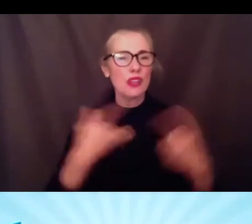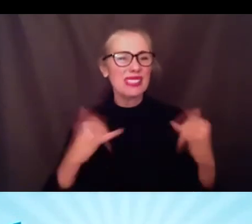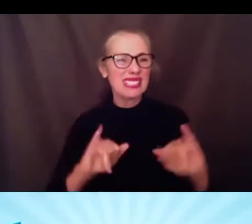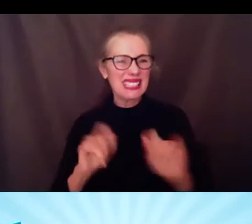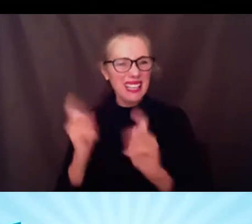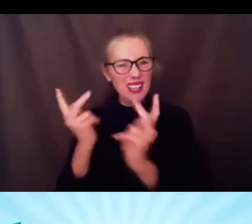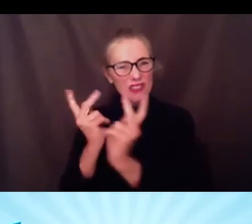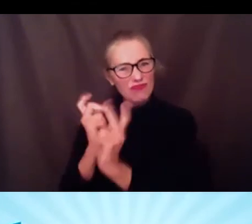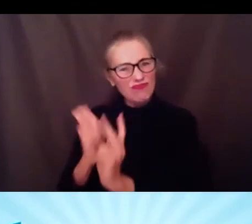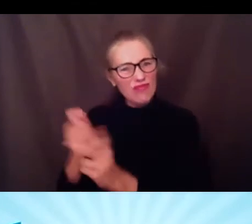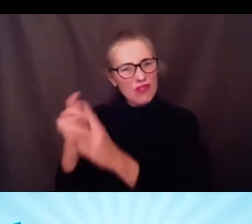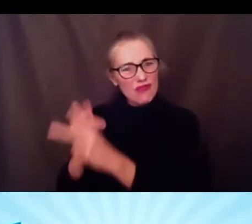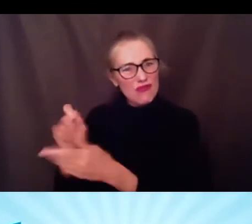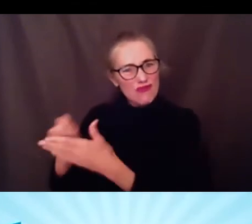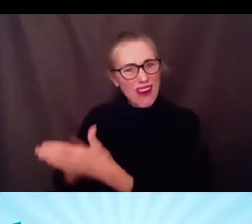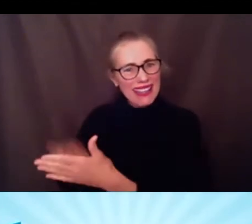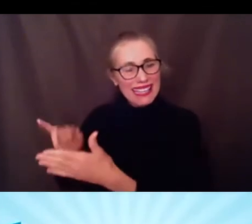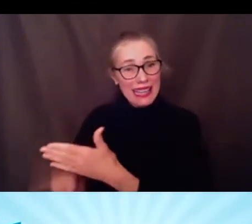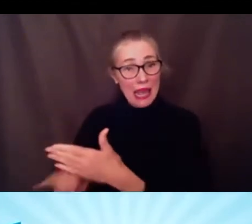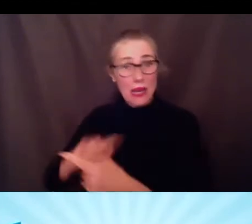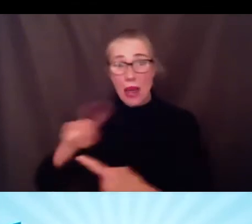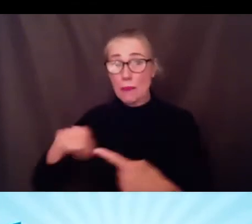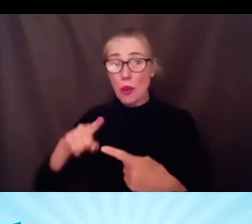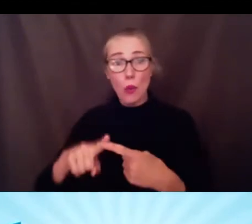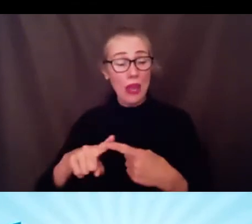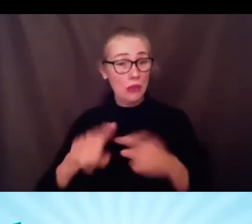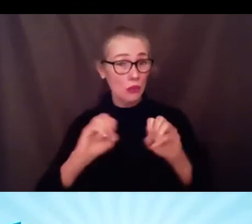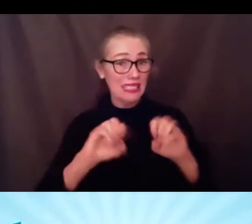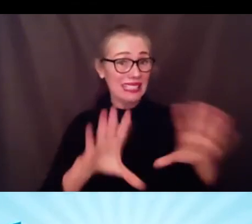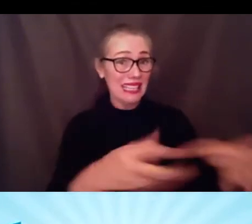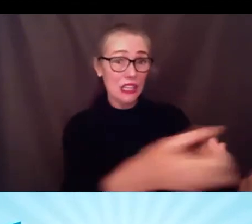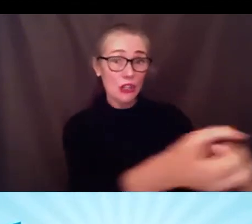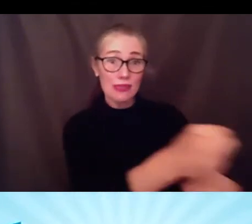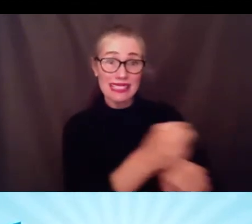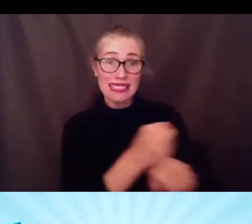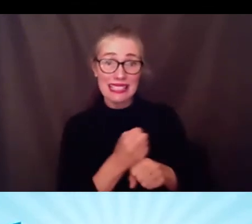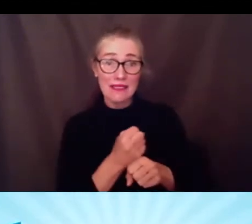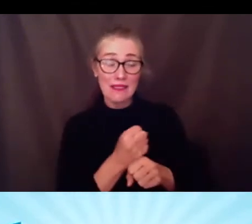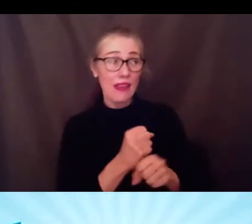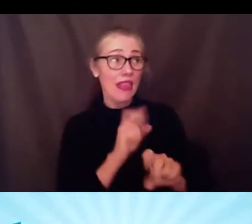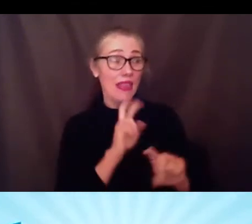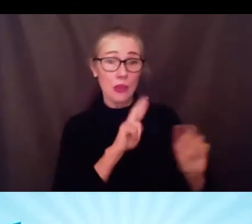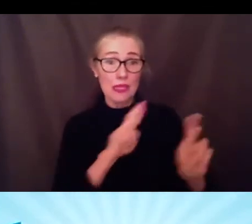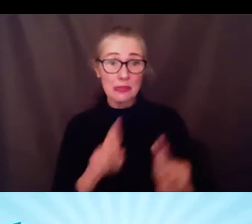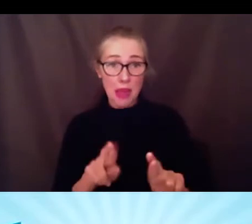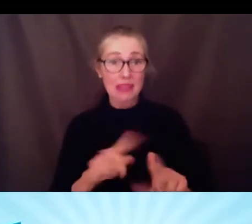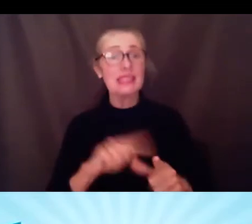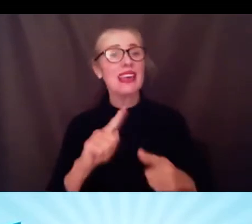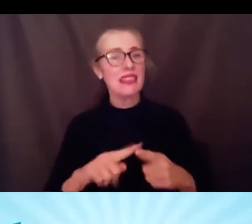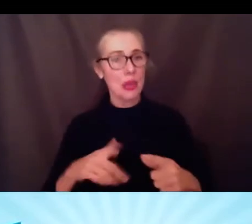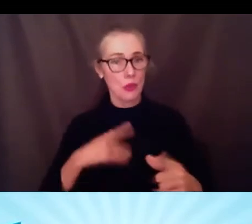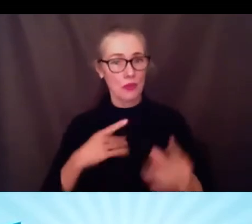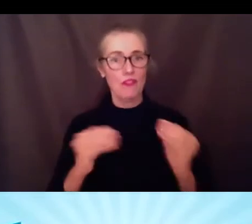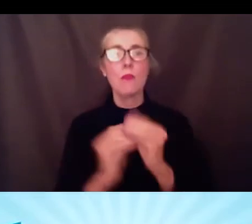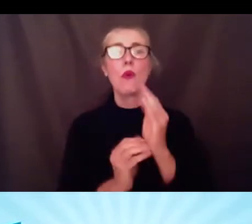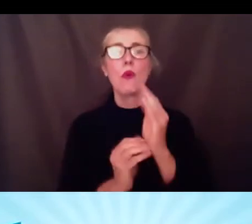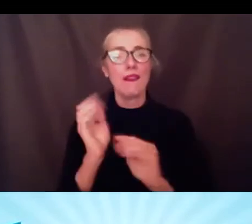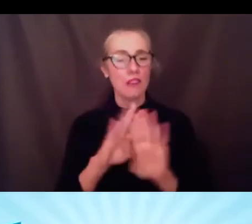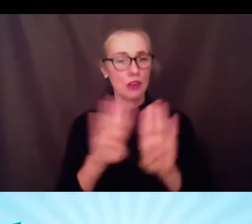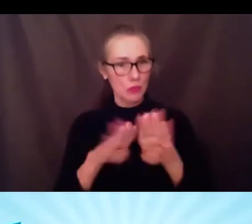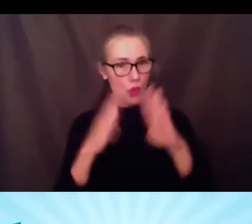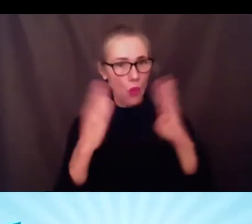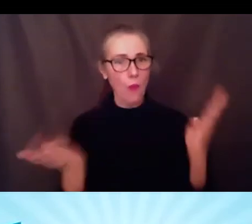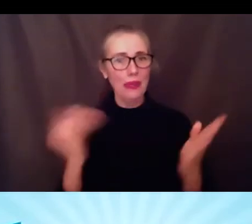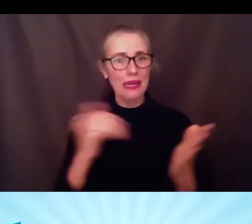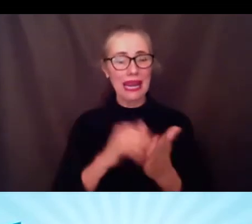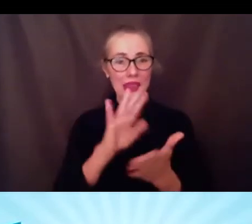in place from our end to go ahead and um reopen so yes we will re-survey parents working on